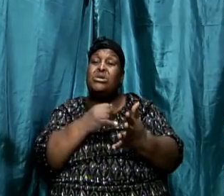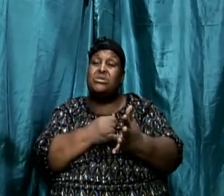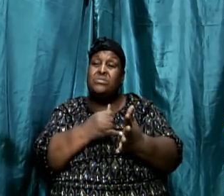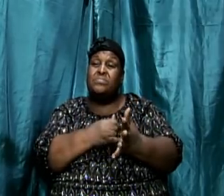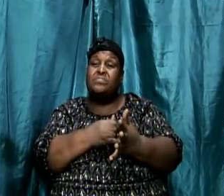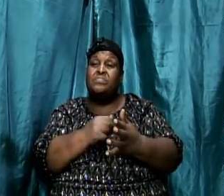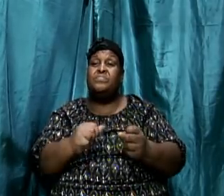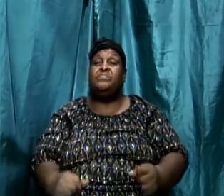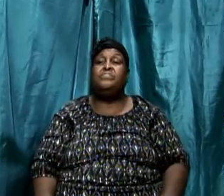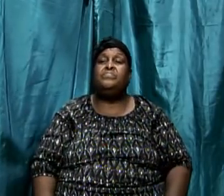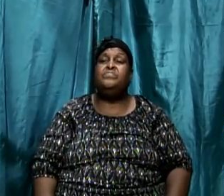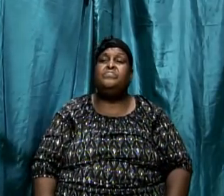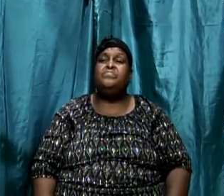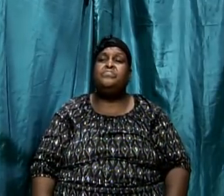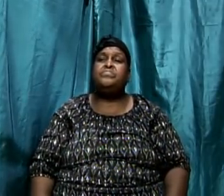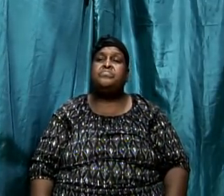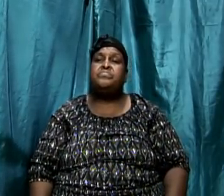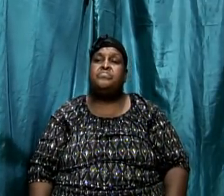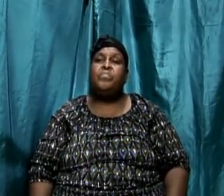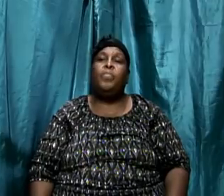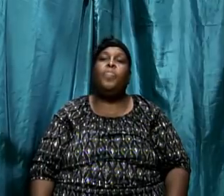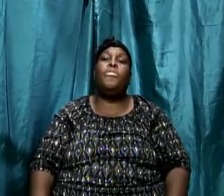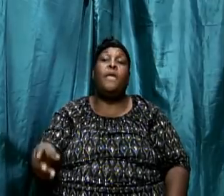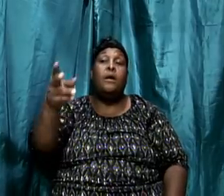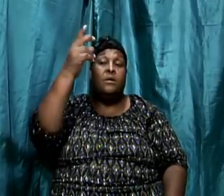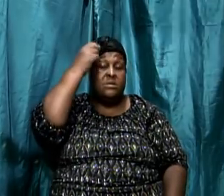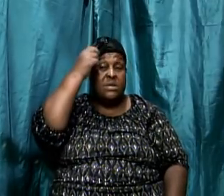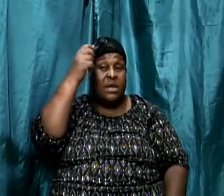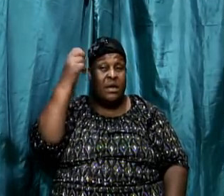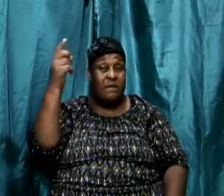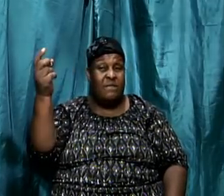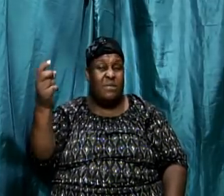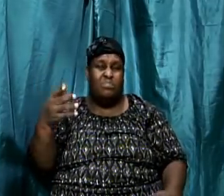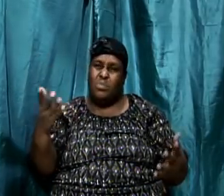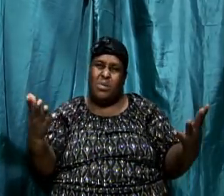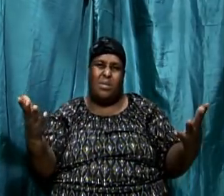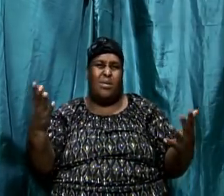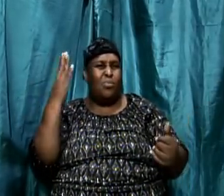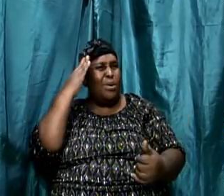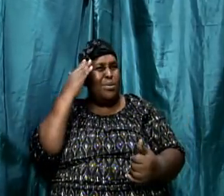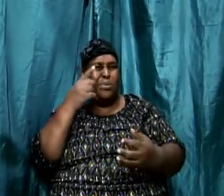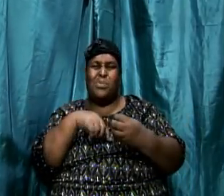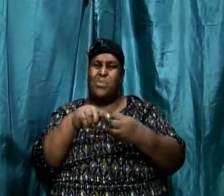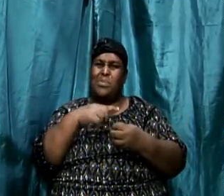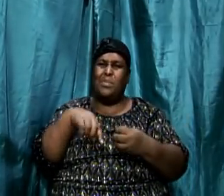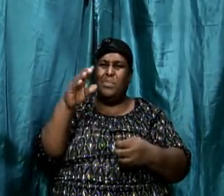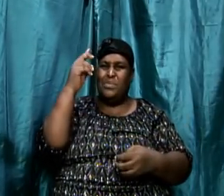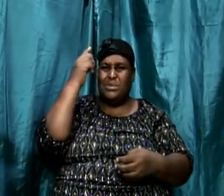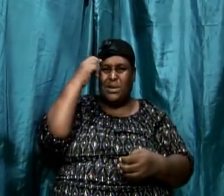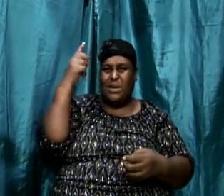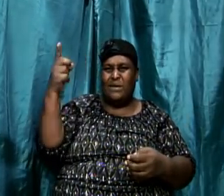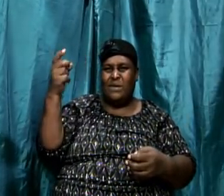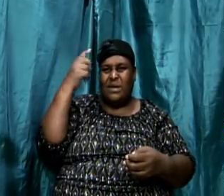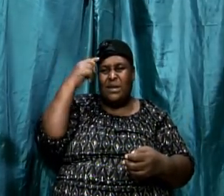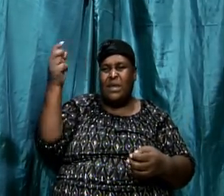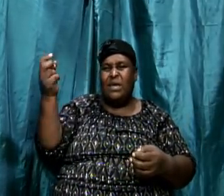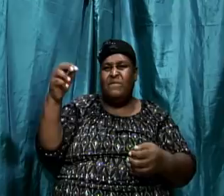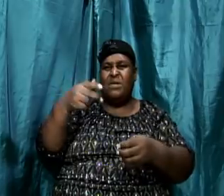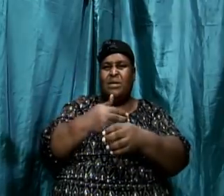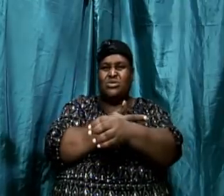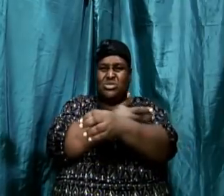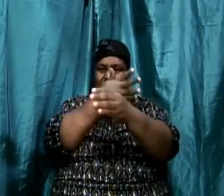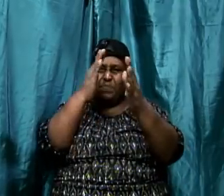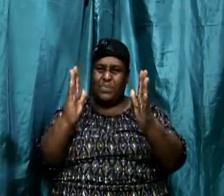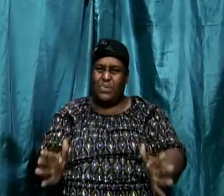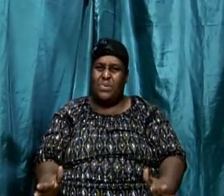example of what I'm talking about. David, what we know about David, David was a shepherd. David was a